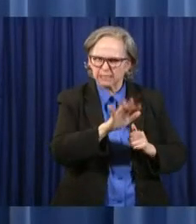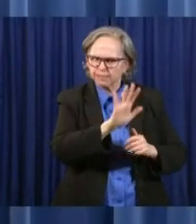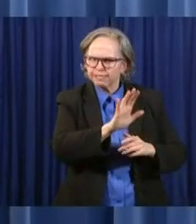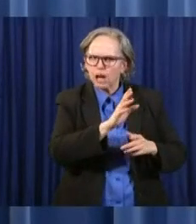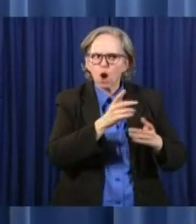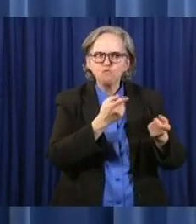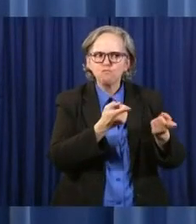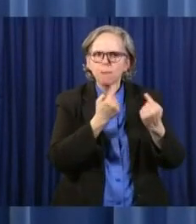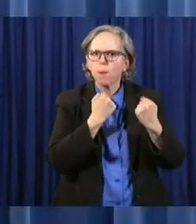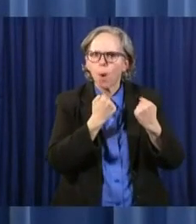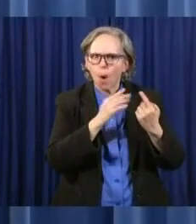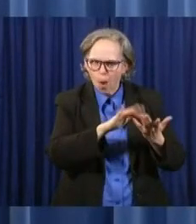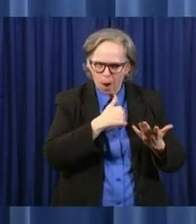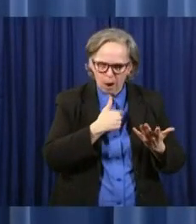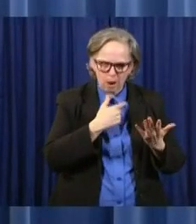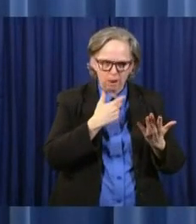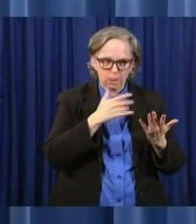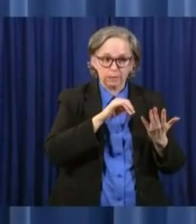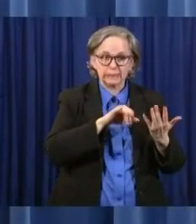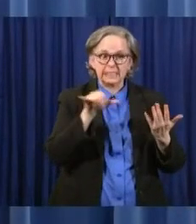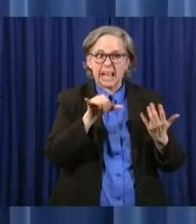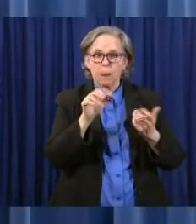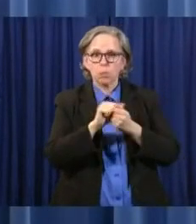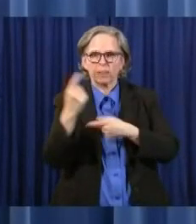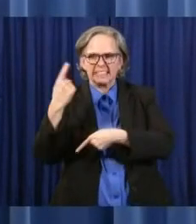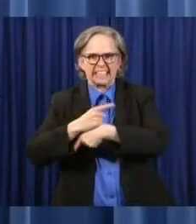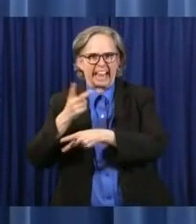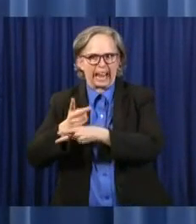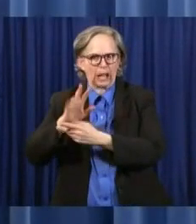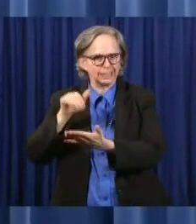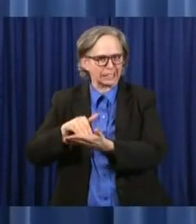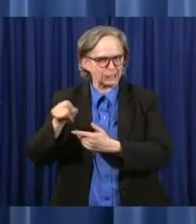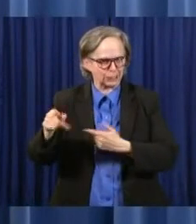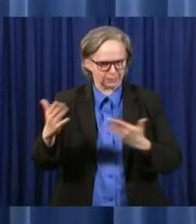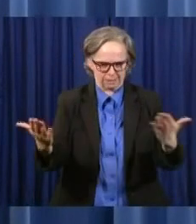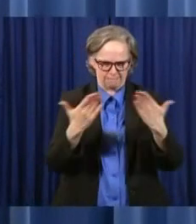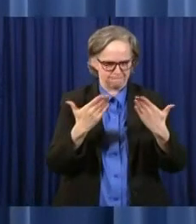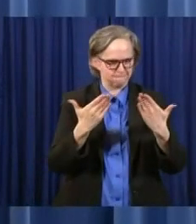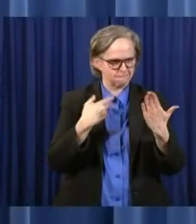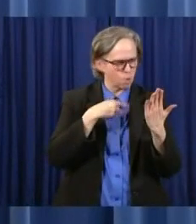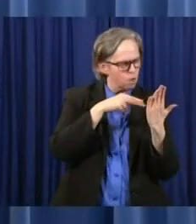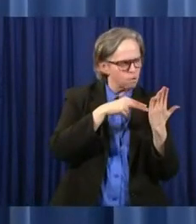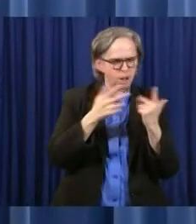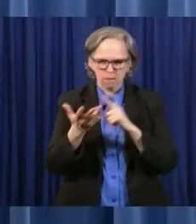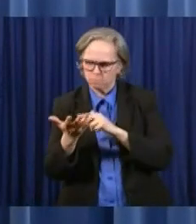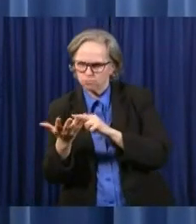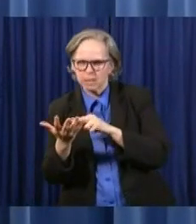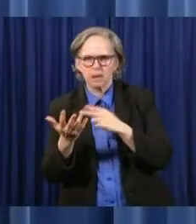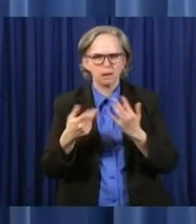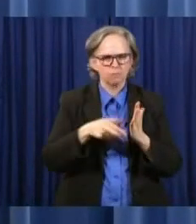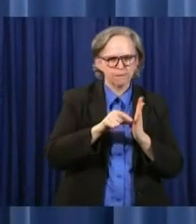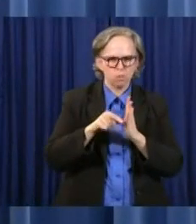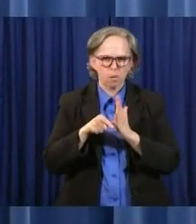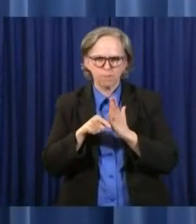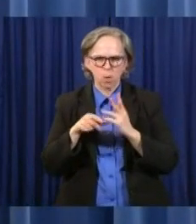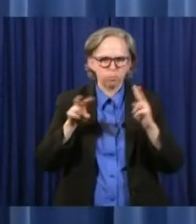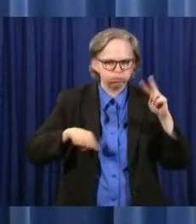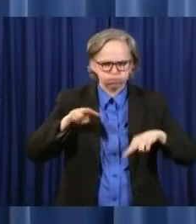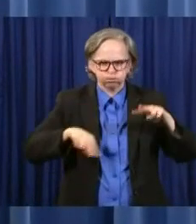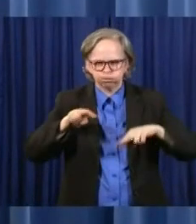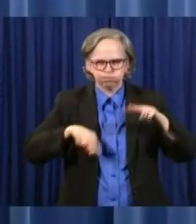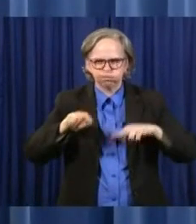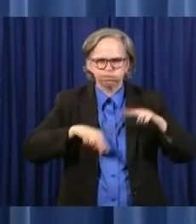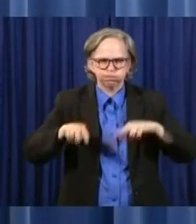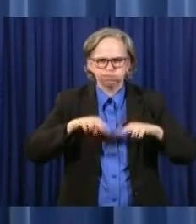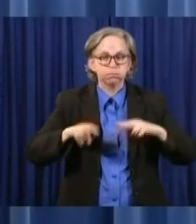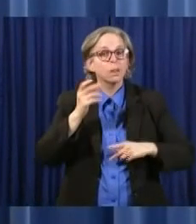Uh, to, to, look at, um, um, restaurants and bars, uh, and to the